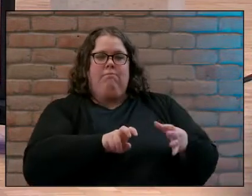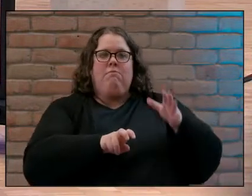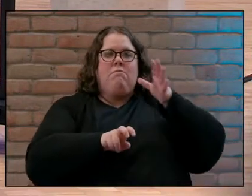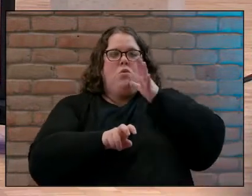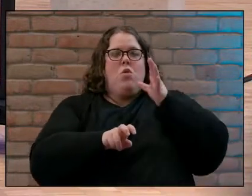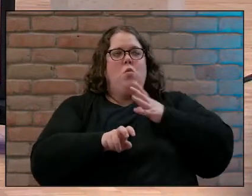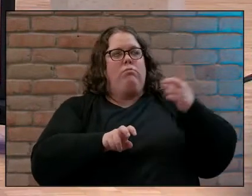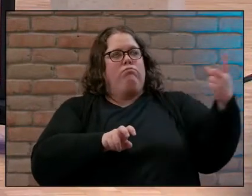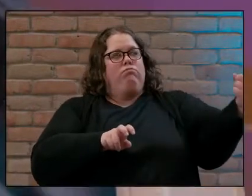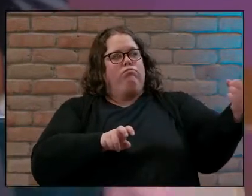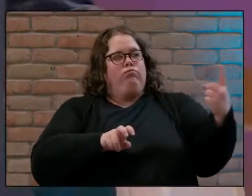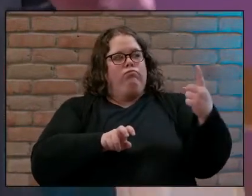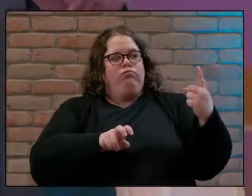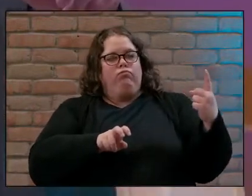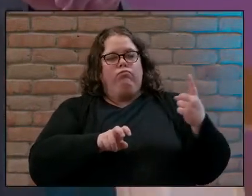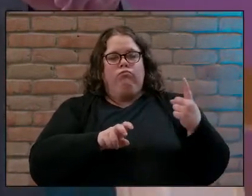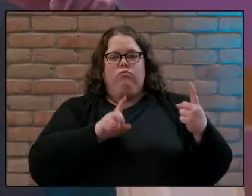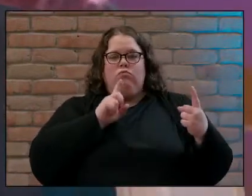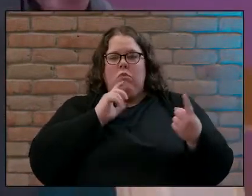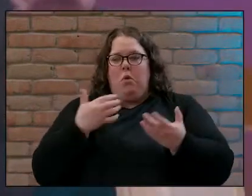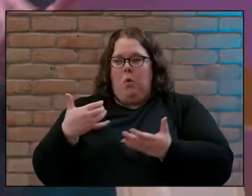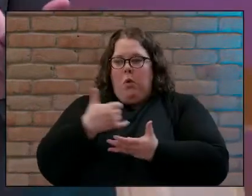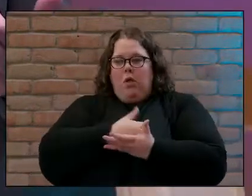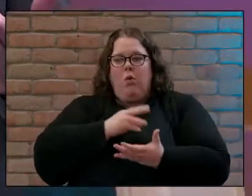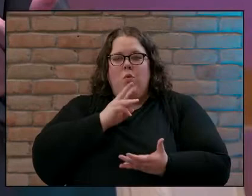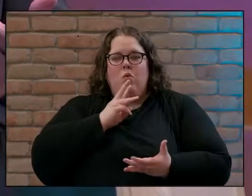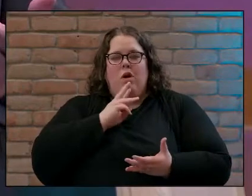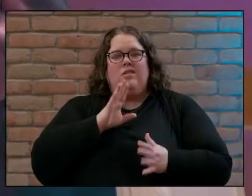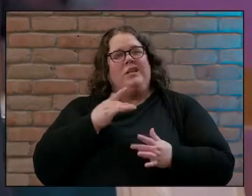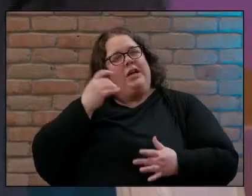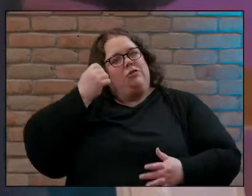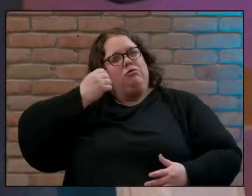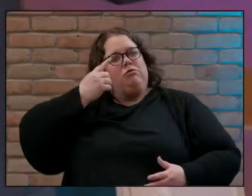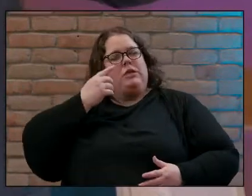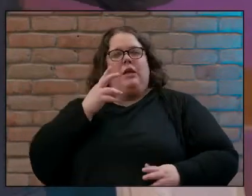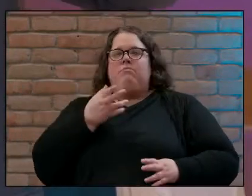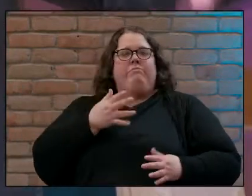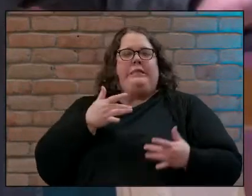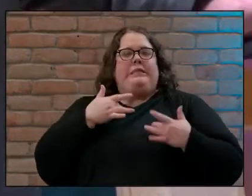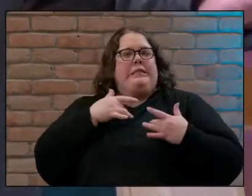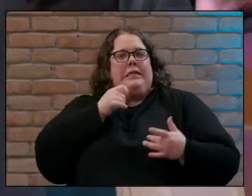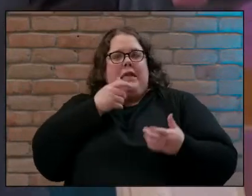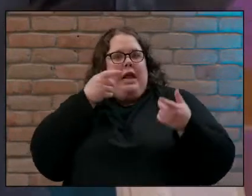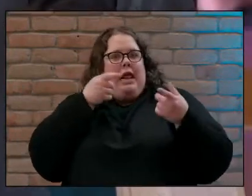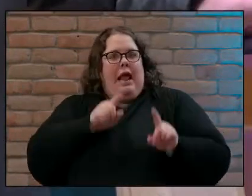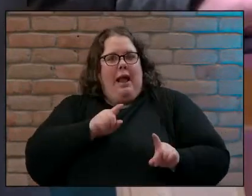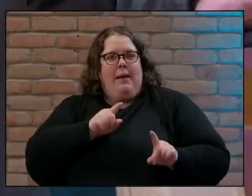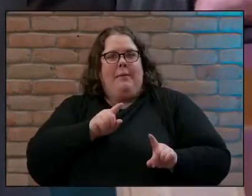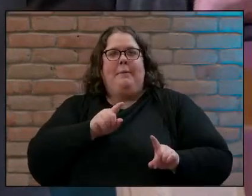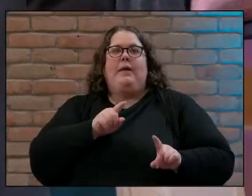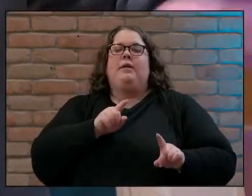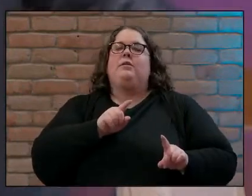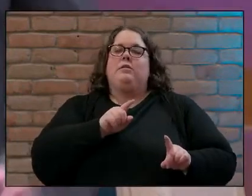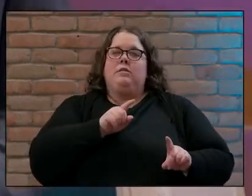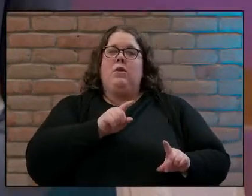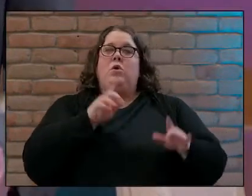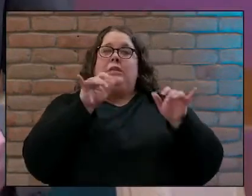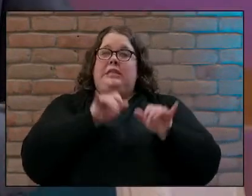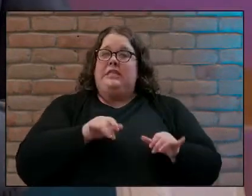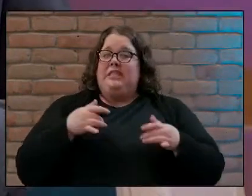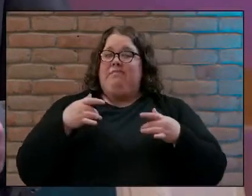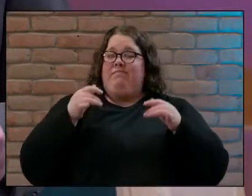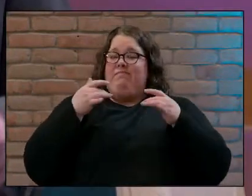water and this would not have happened normally water was collected in the mornings when it was cool or in the